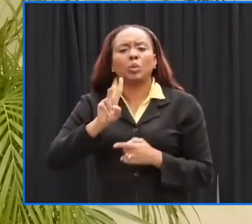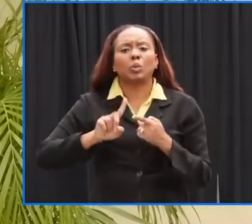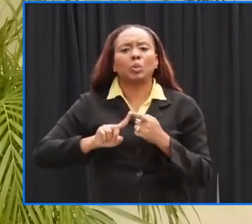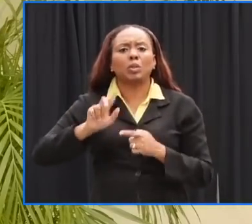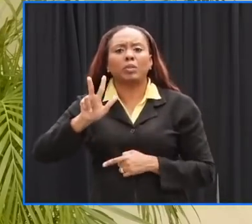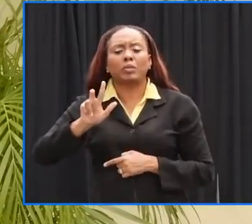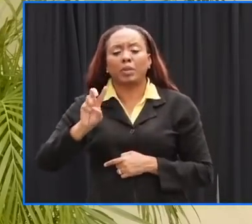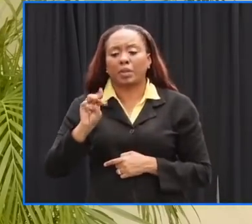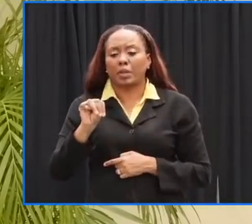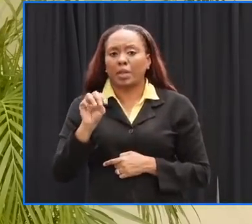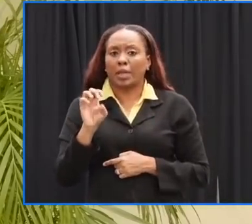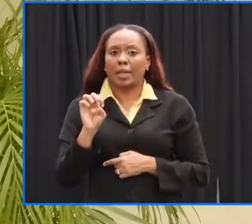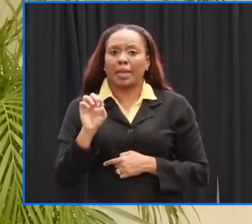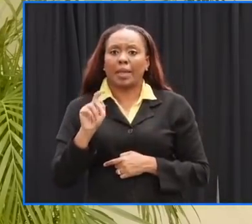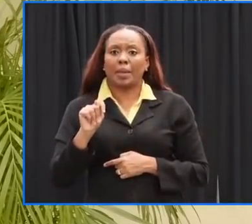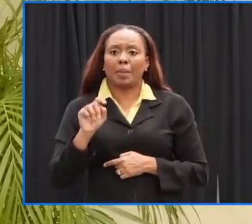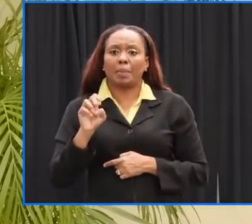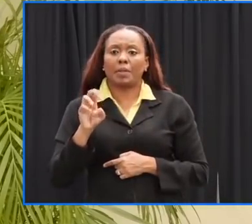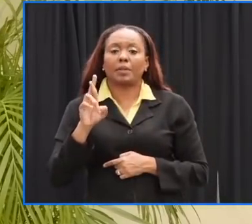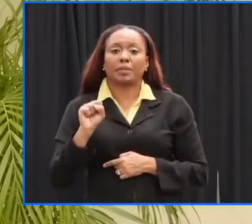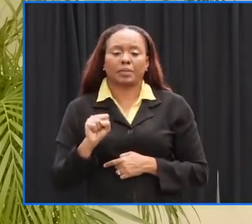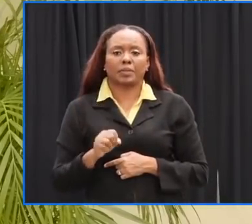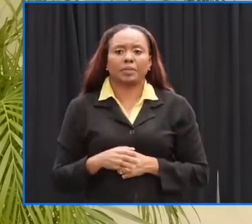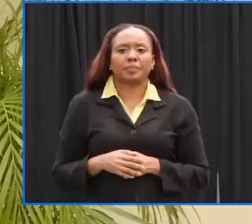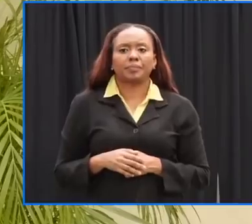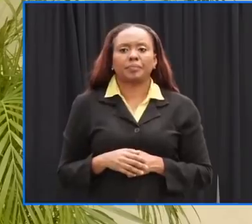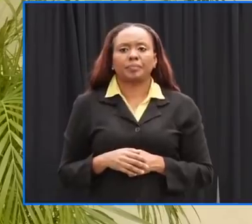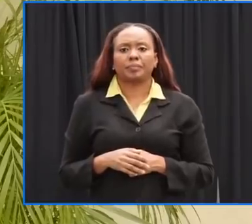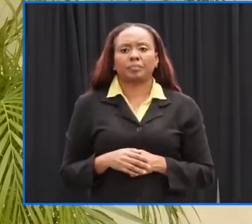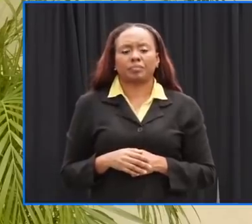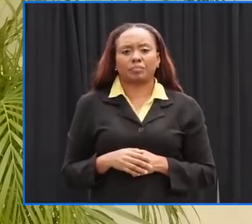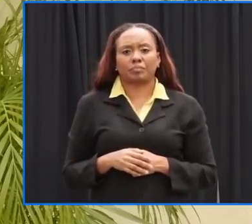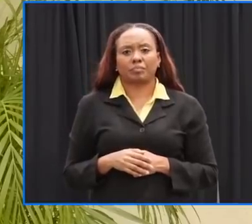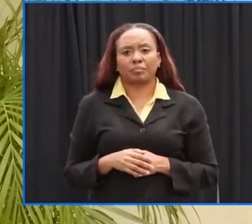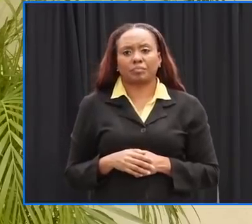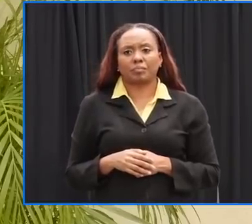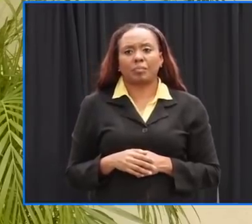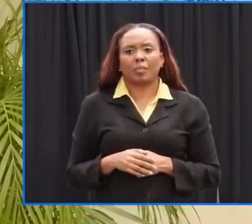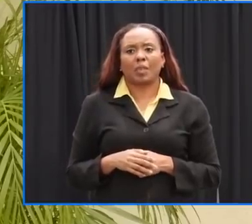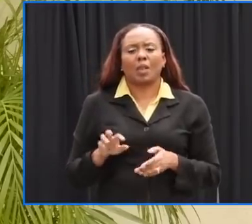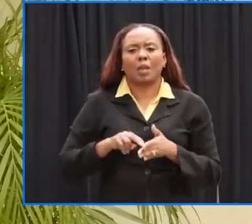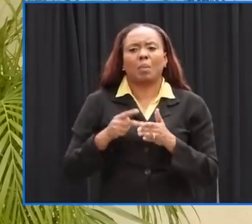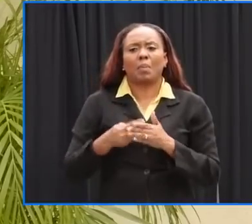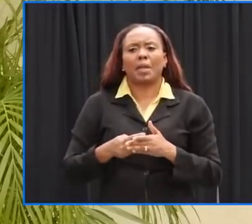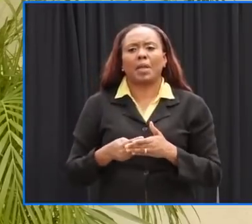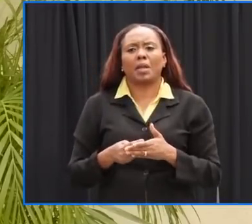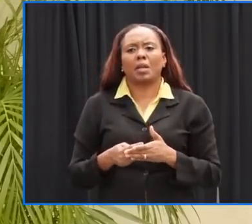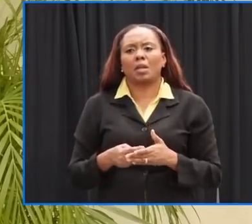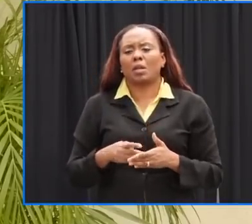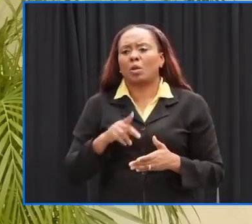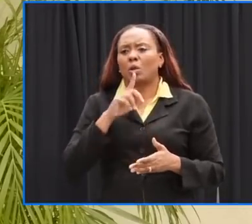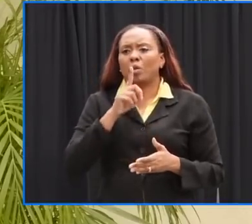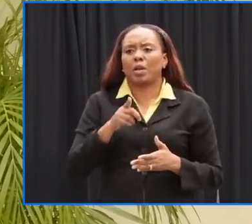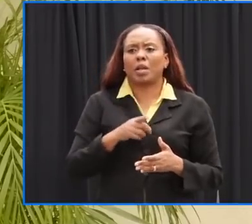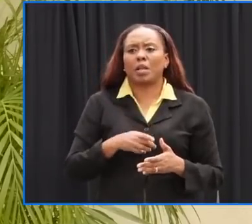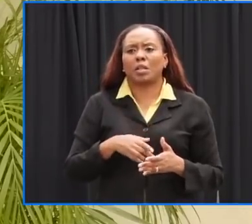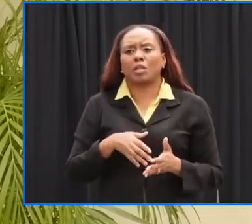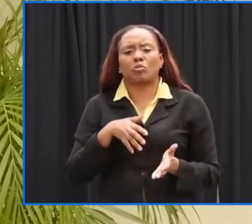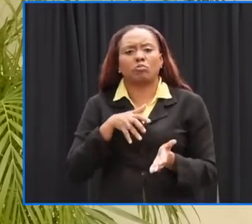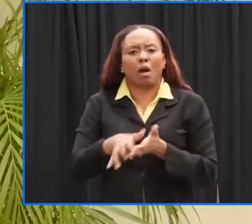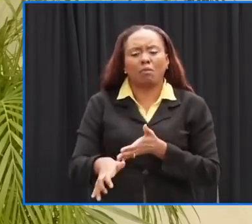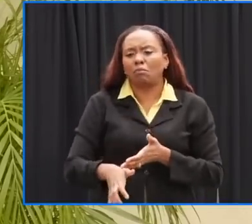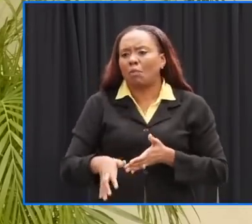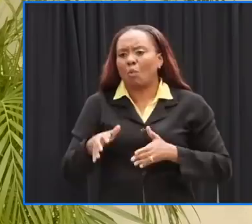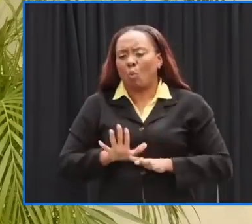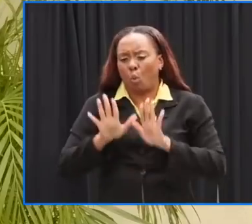3 meters this would uh this basically will result in choppy waters particularly along the west coast there will be some